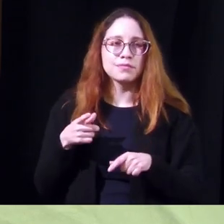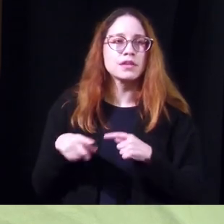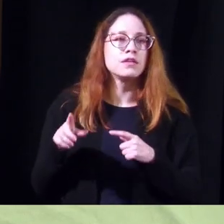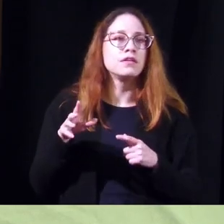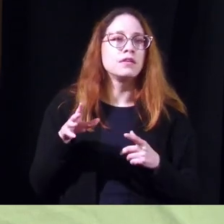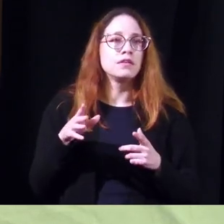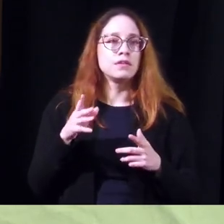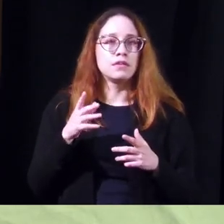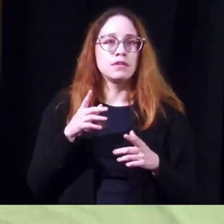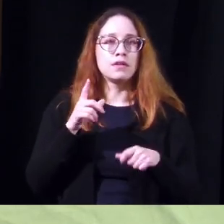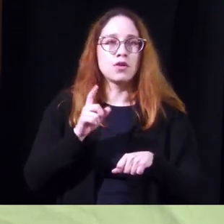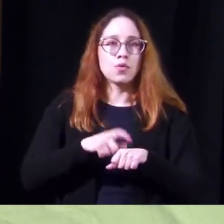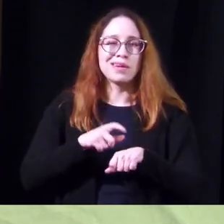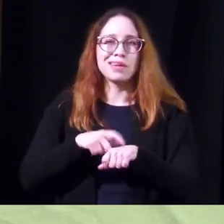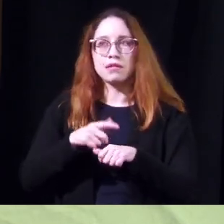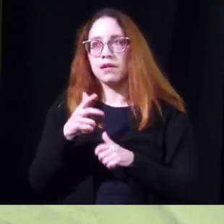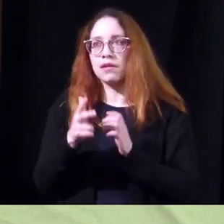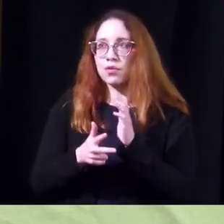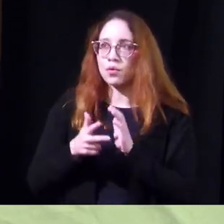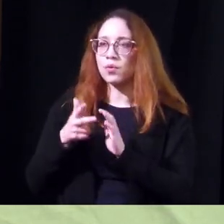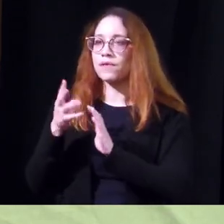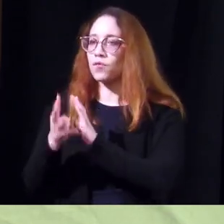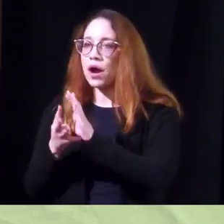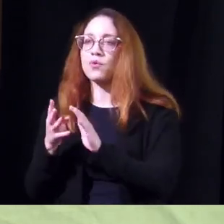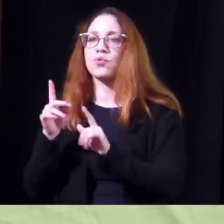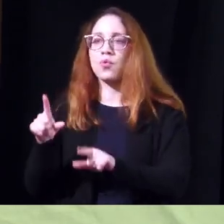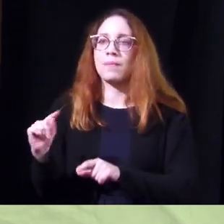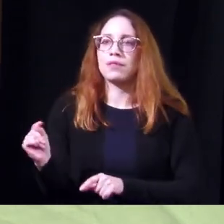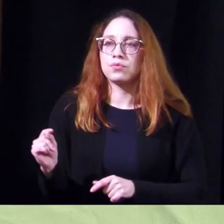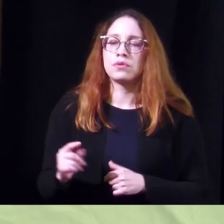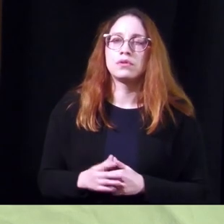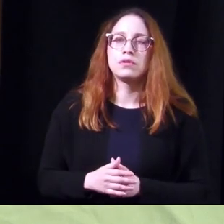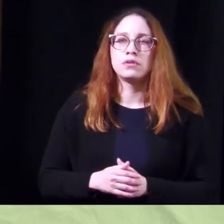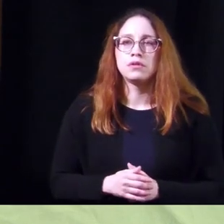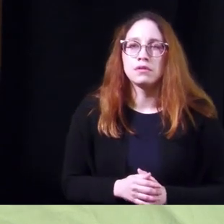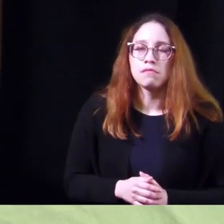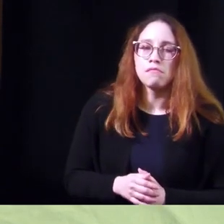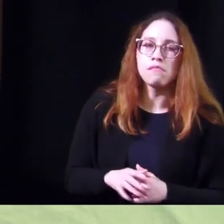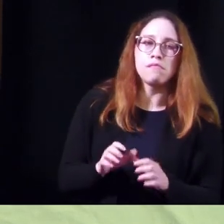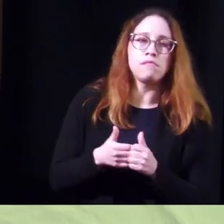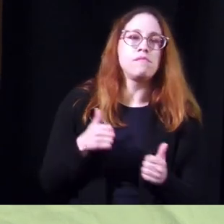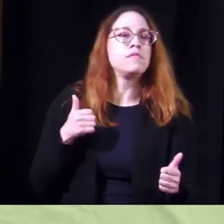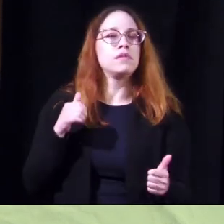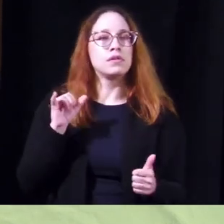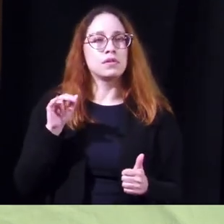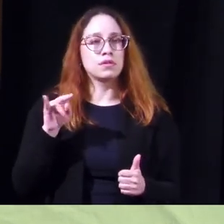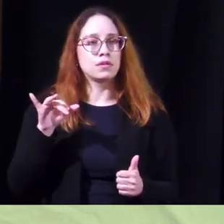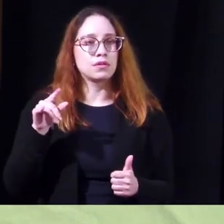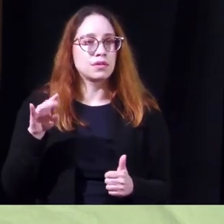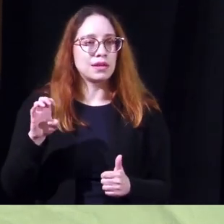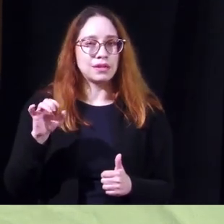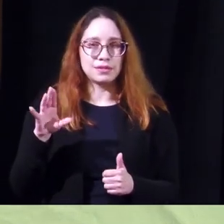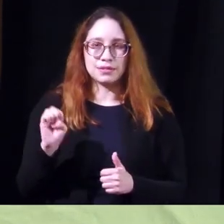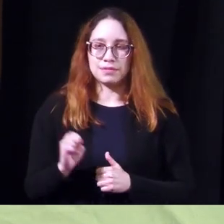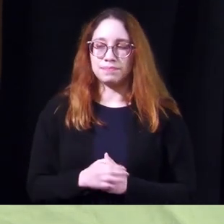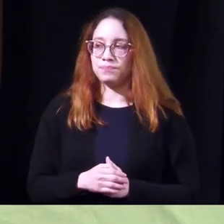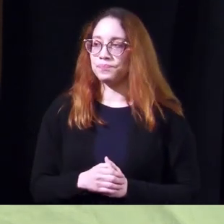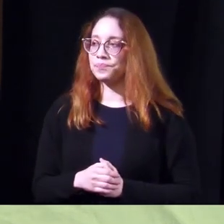it by voiding every three maybe four hours and uh preventing an incontinent episode that way